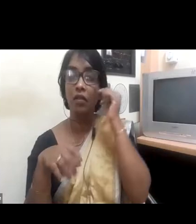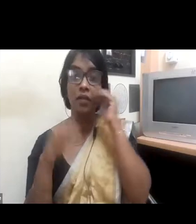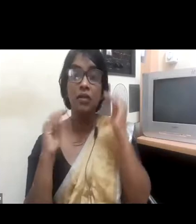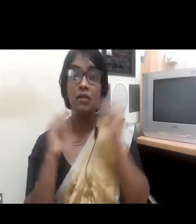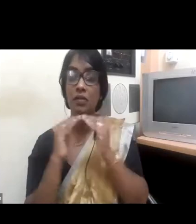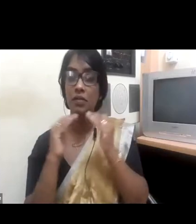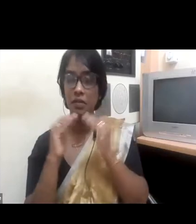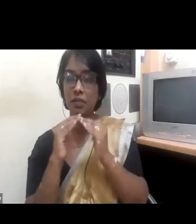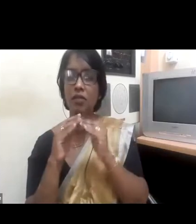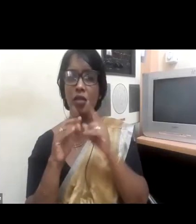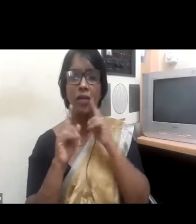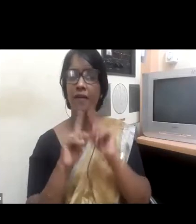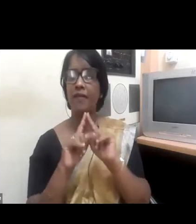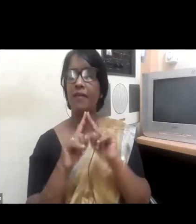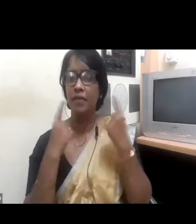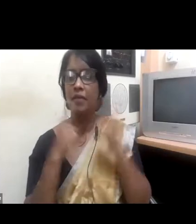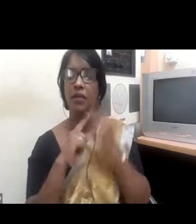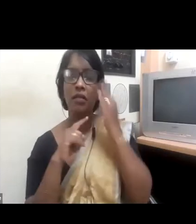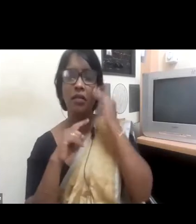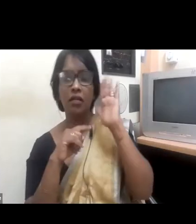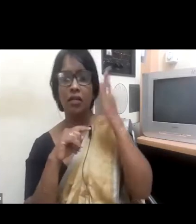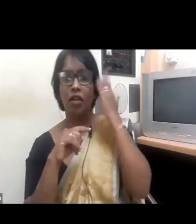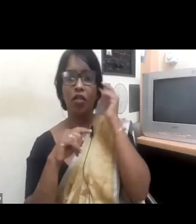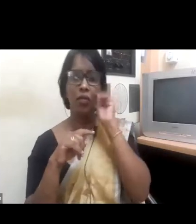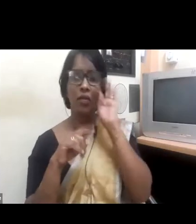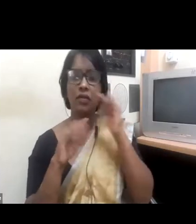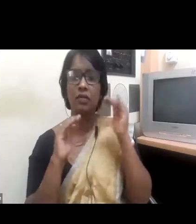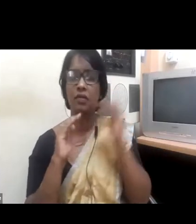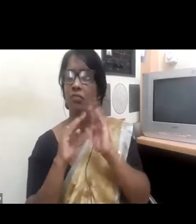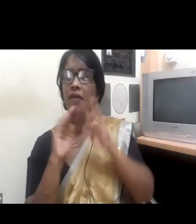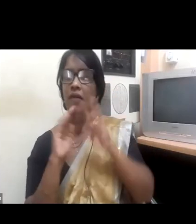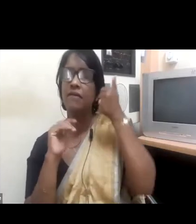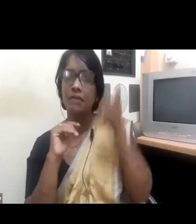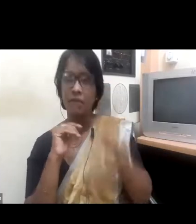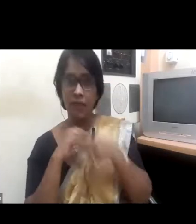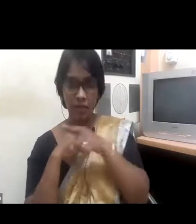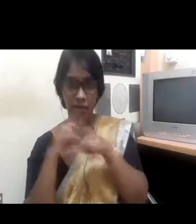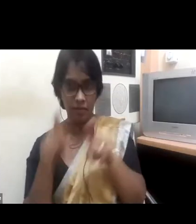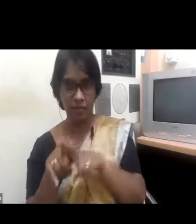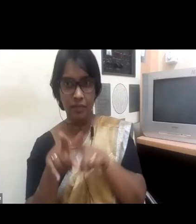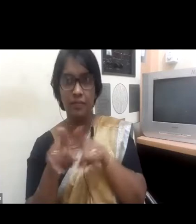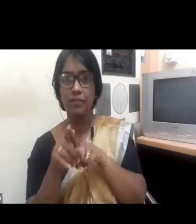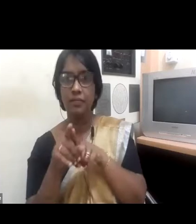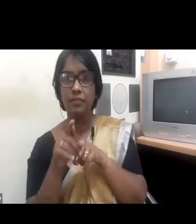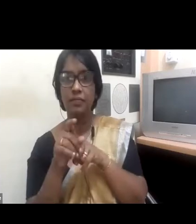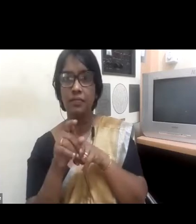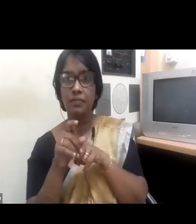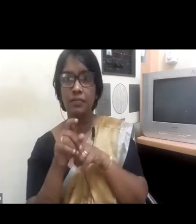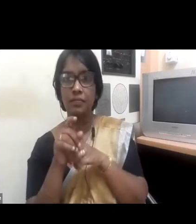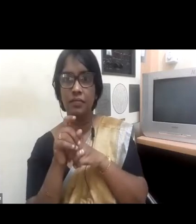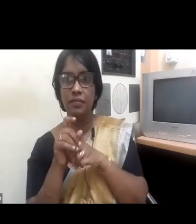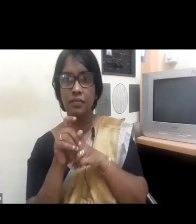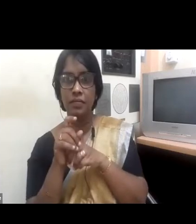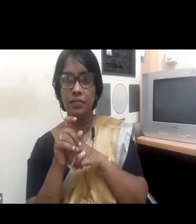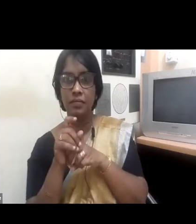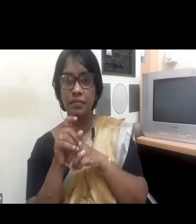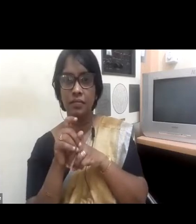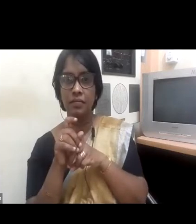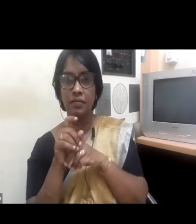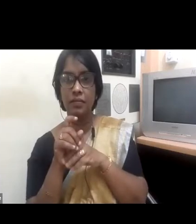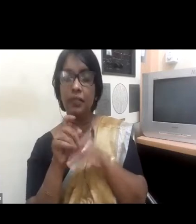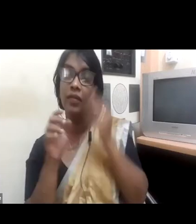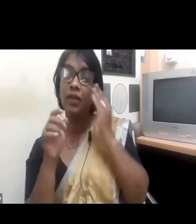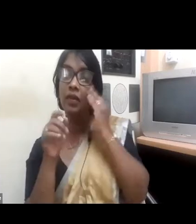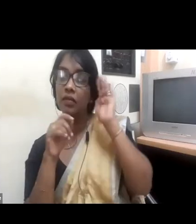men and women. It's about really thinking about who are those men and who are those women who have access to decision-making roles. But the benefits of this